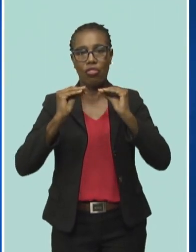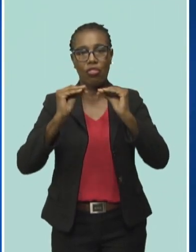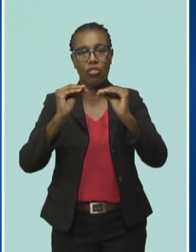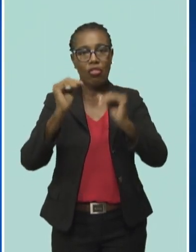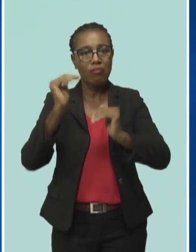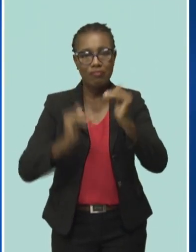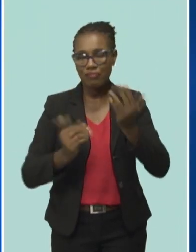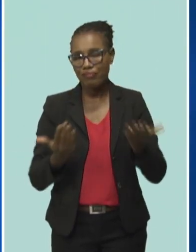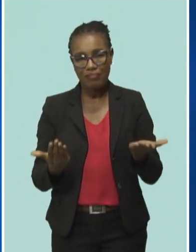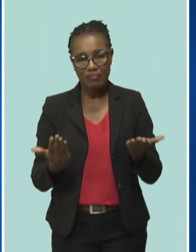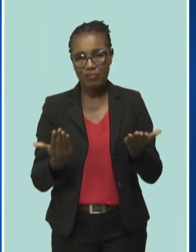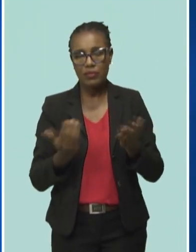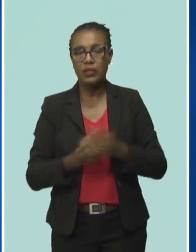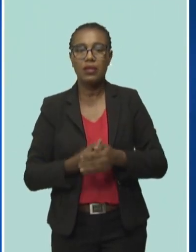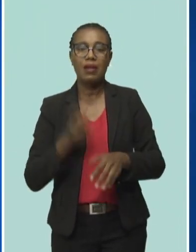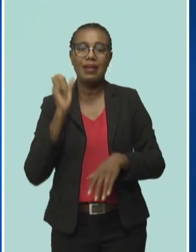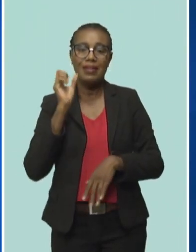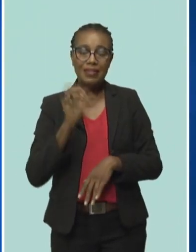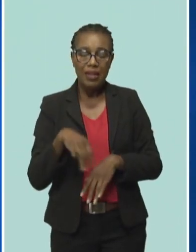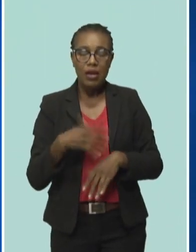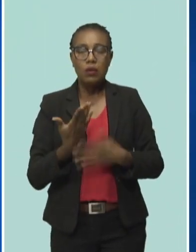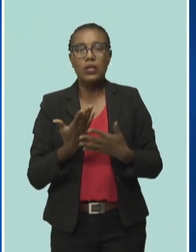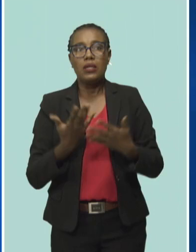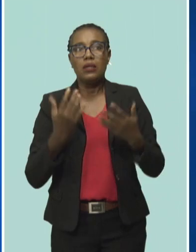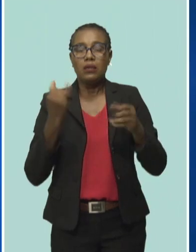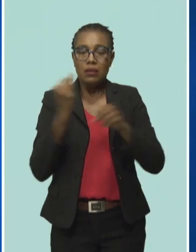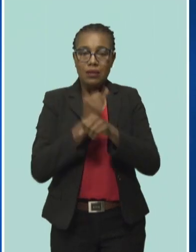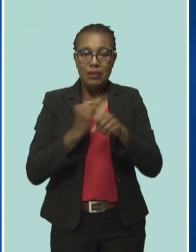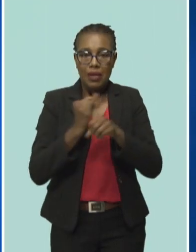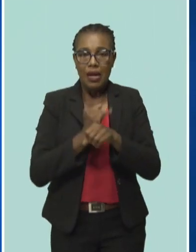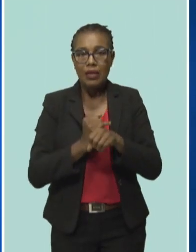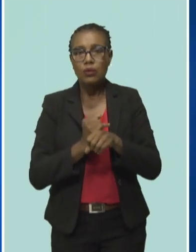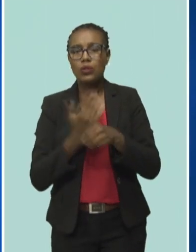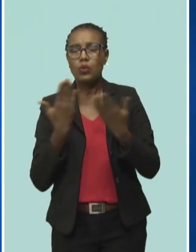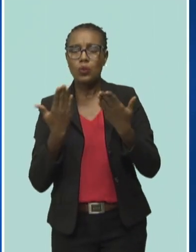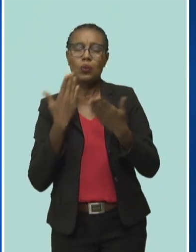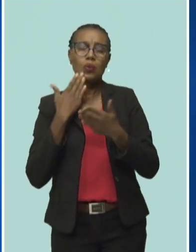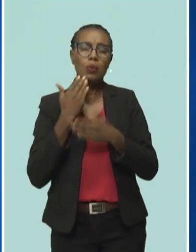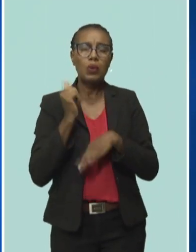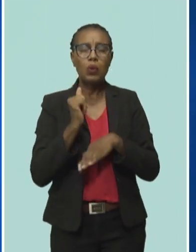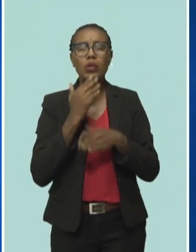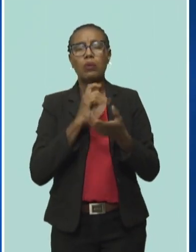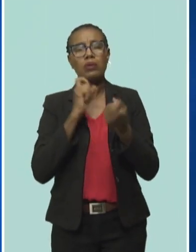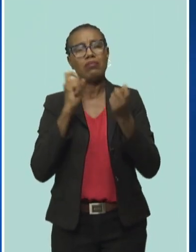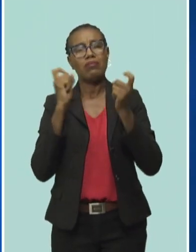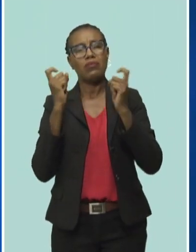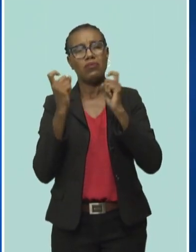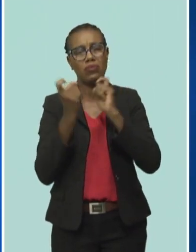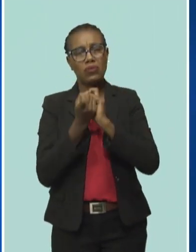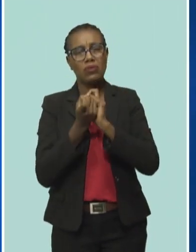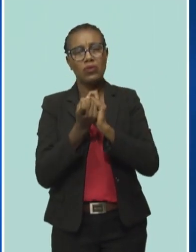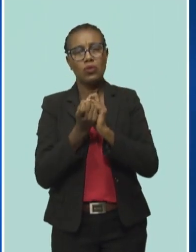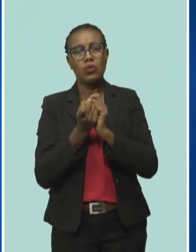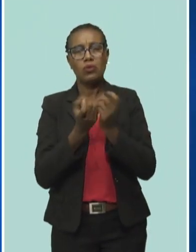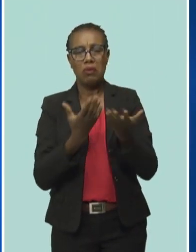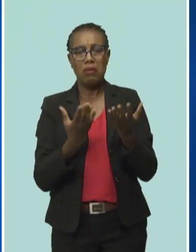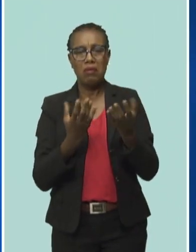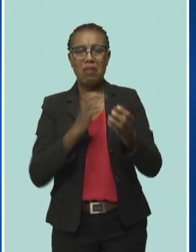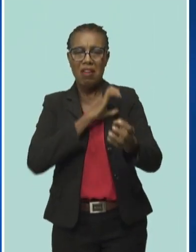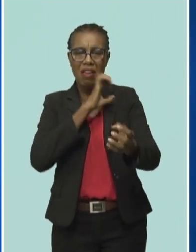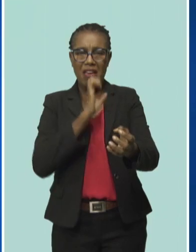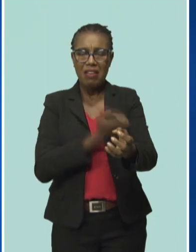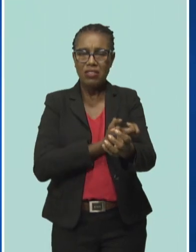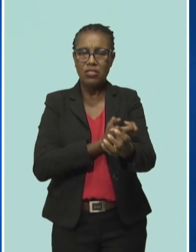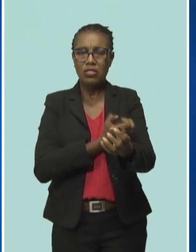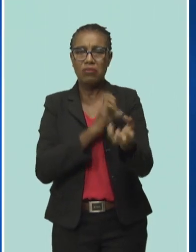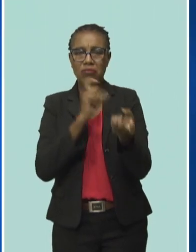And so this is something that we are as an island doing extremely well in terms of our transition to renewable energy we're probably the top five in